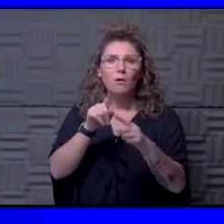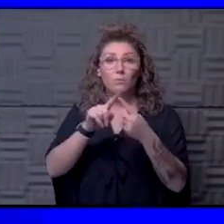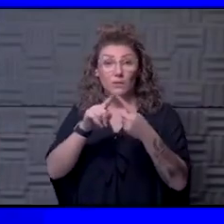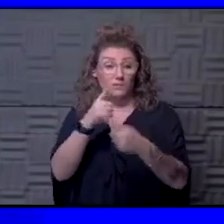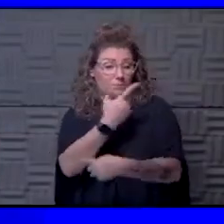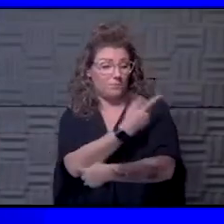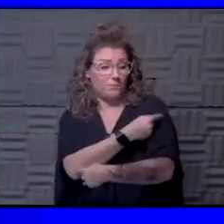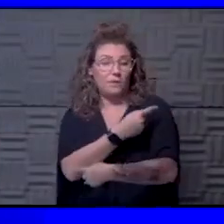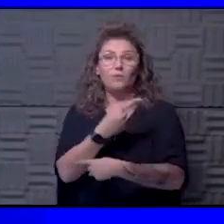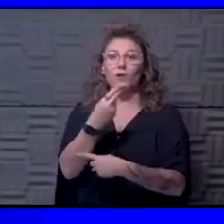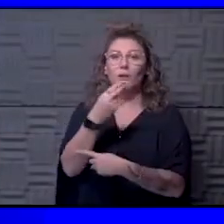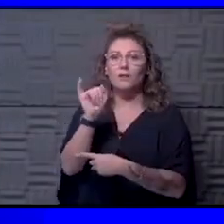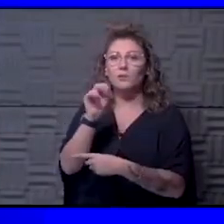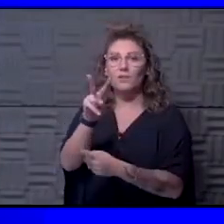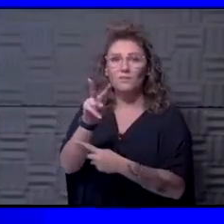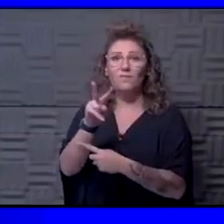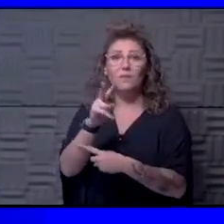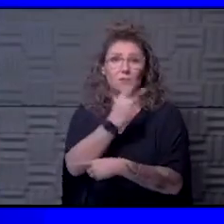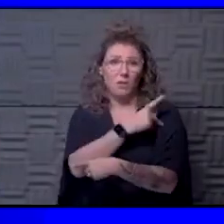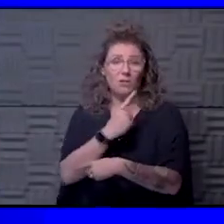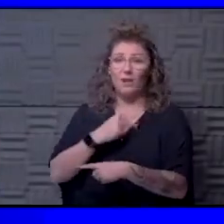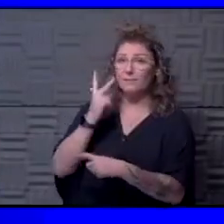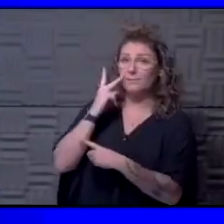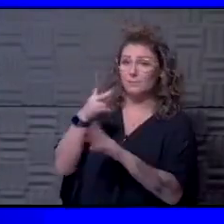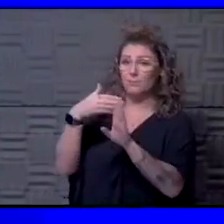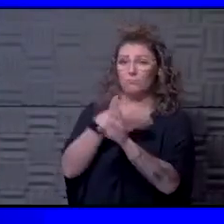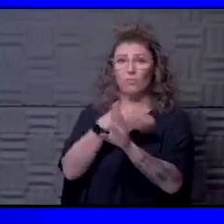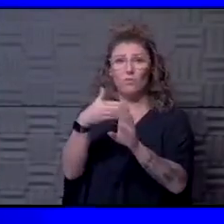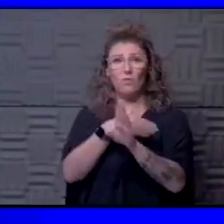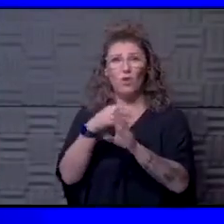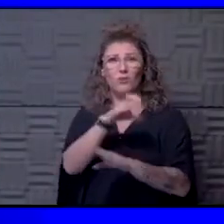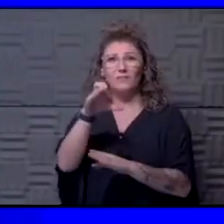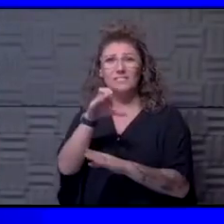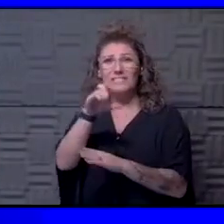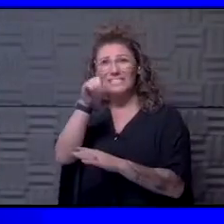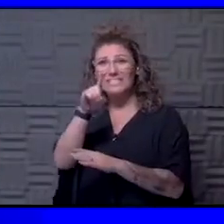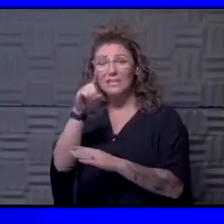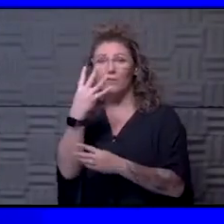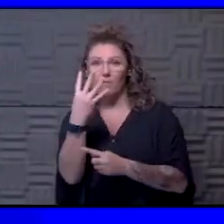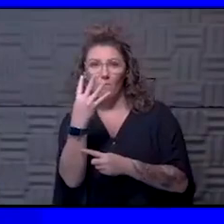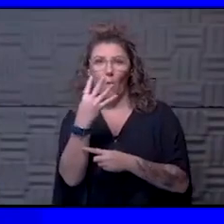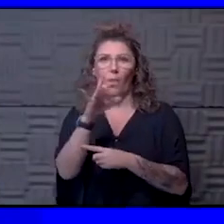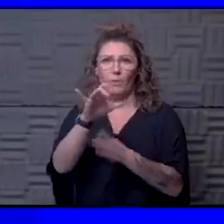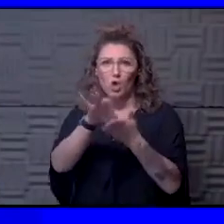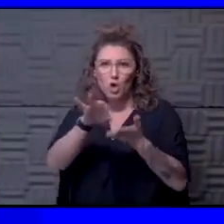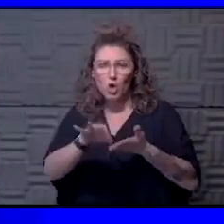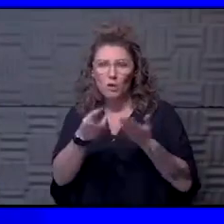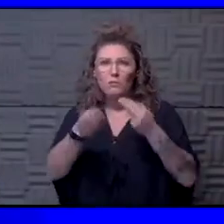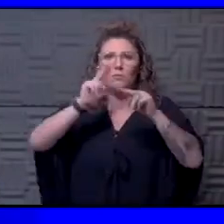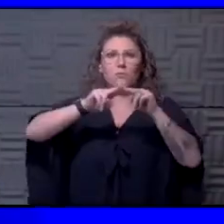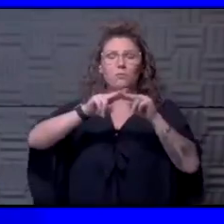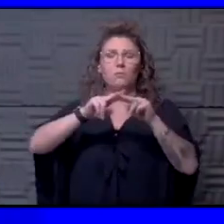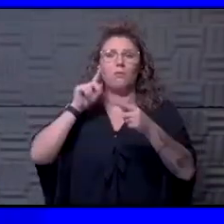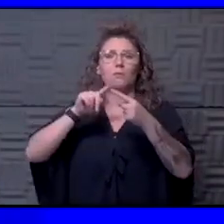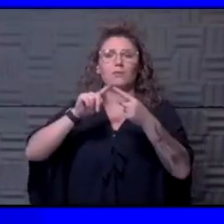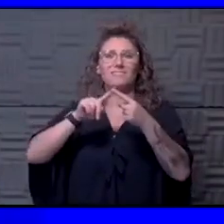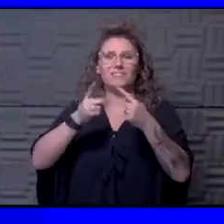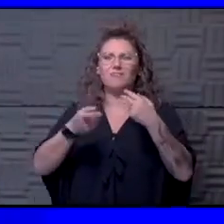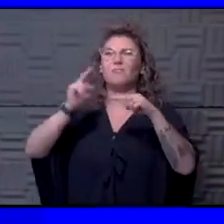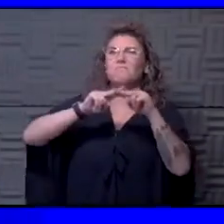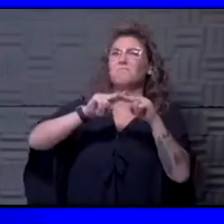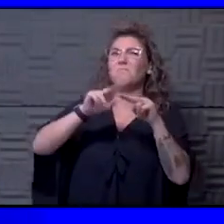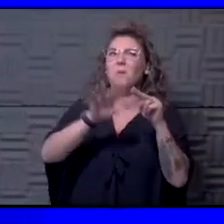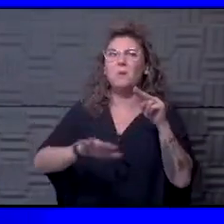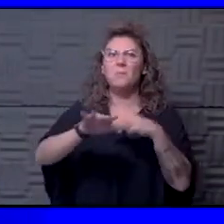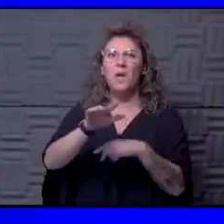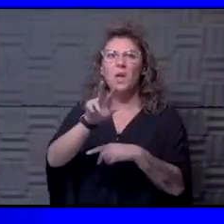There are HIV AIDS patients that I see initially before their CD4 counts get up that we don't give them vaccines until the CD4 counts get up to say